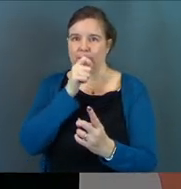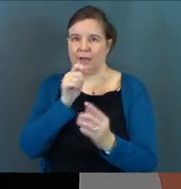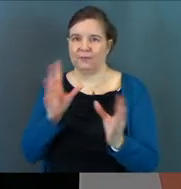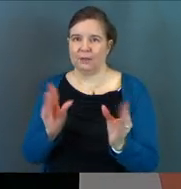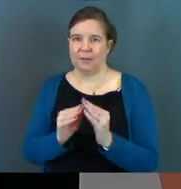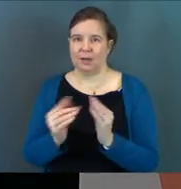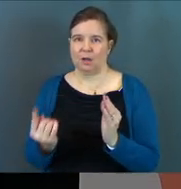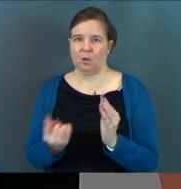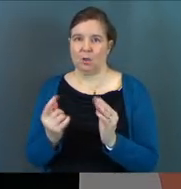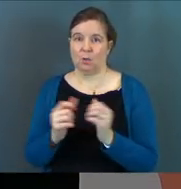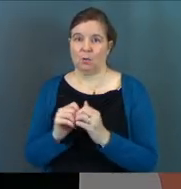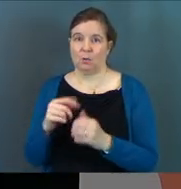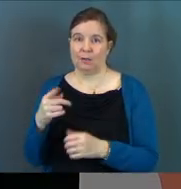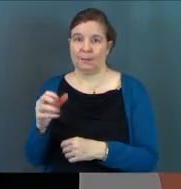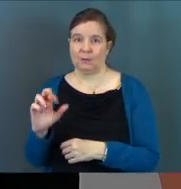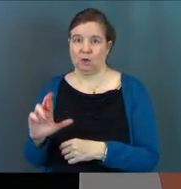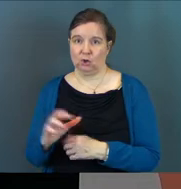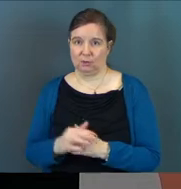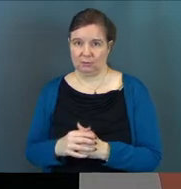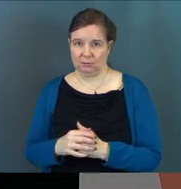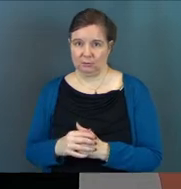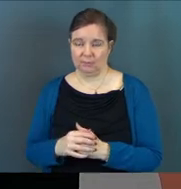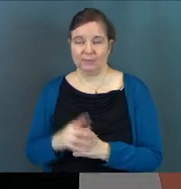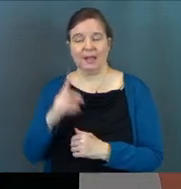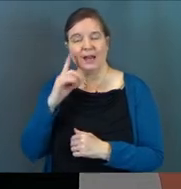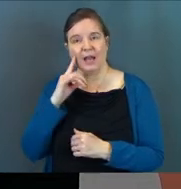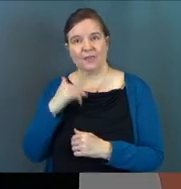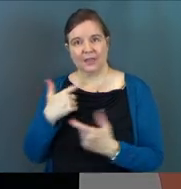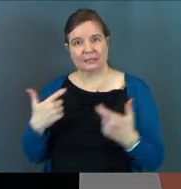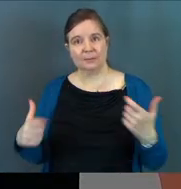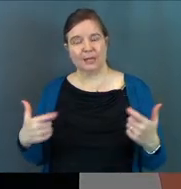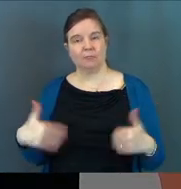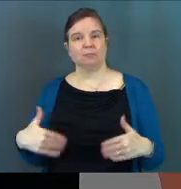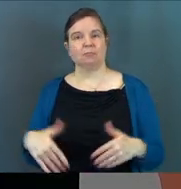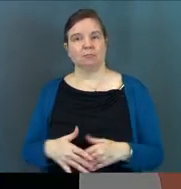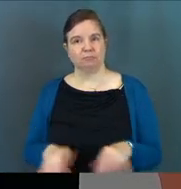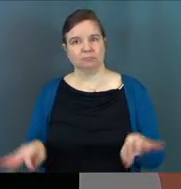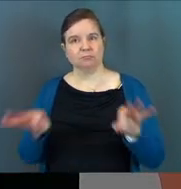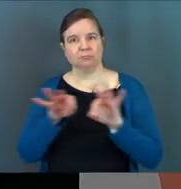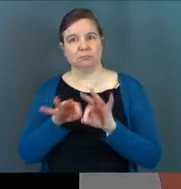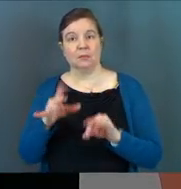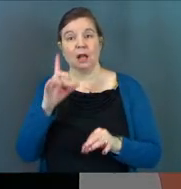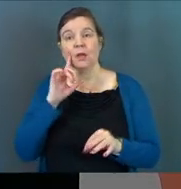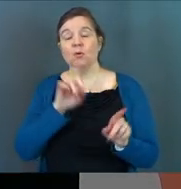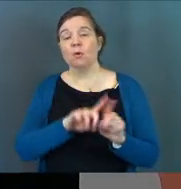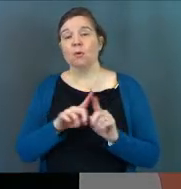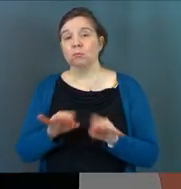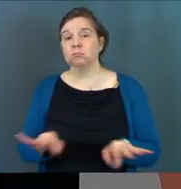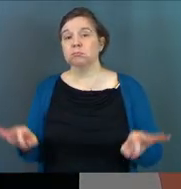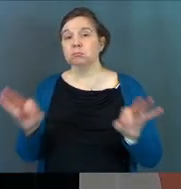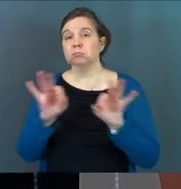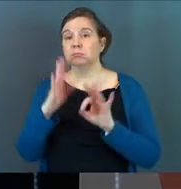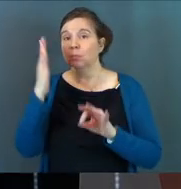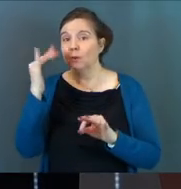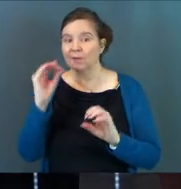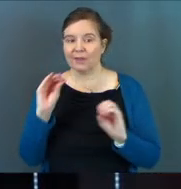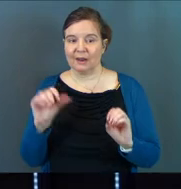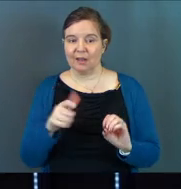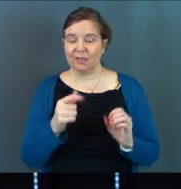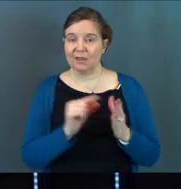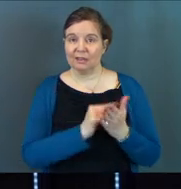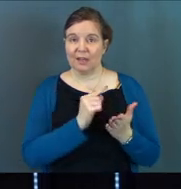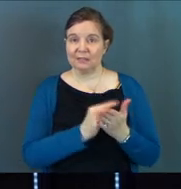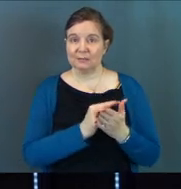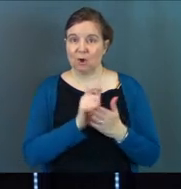meeting alone with Peter. I think that's a big deal. I think it's also a big deal that none of the